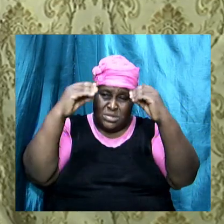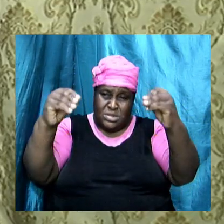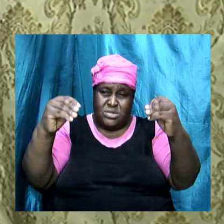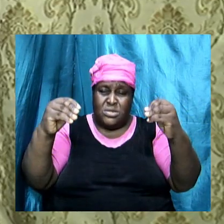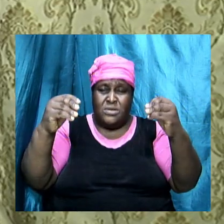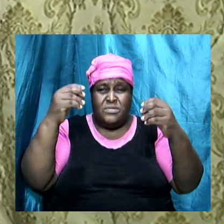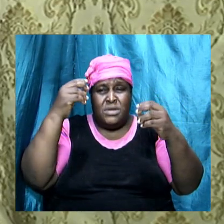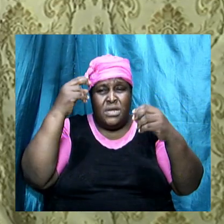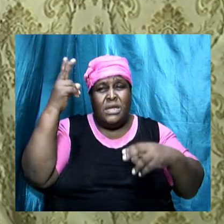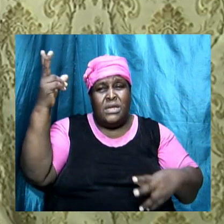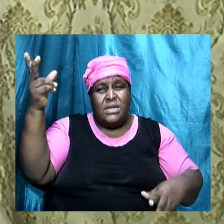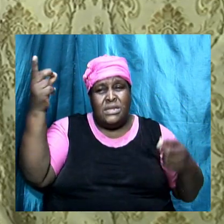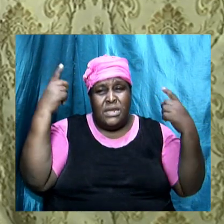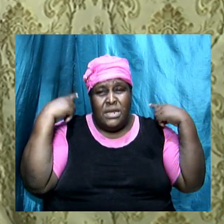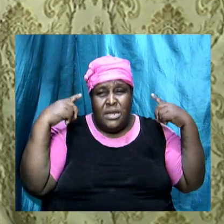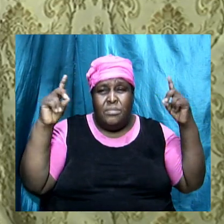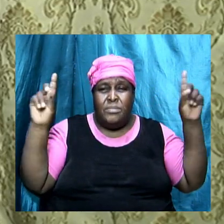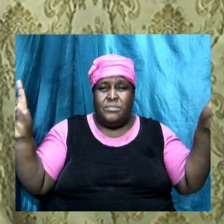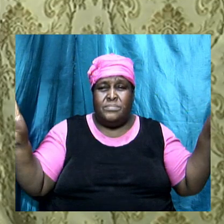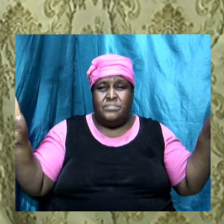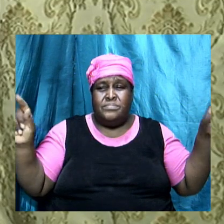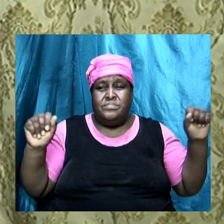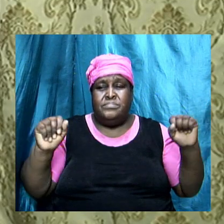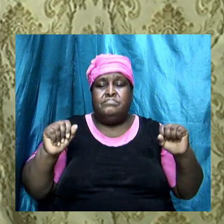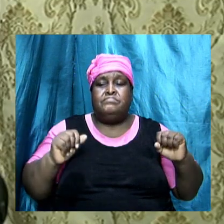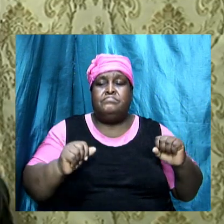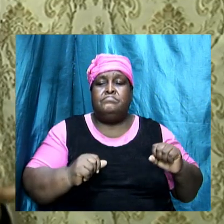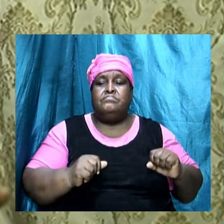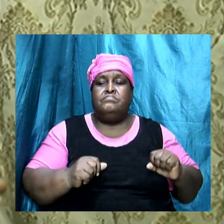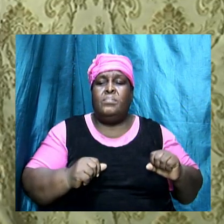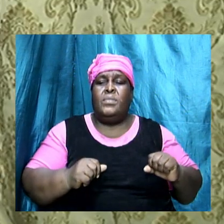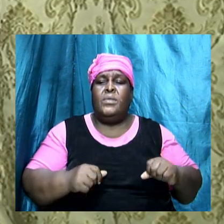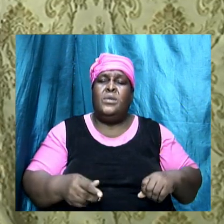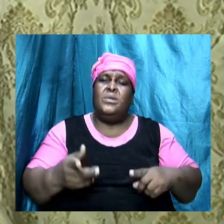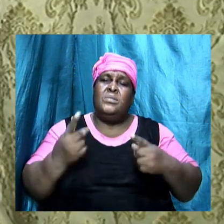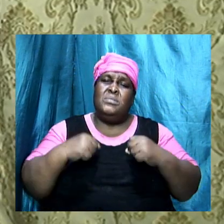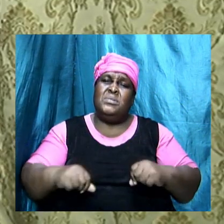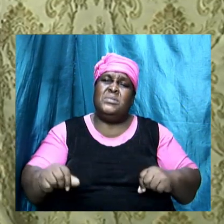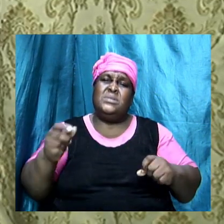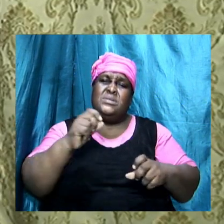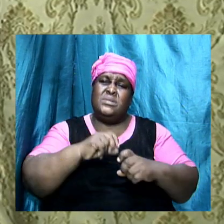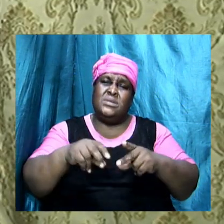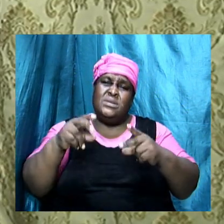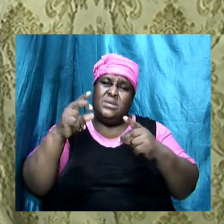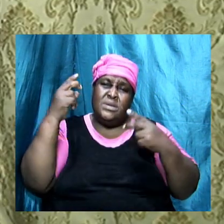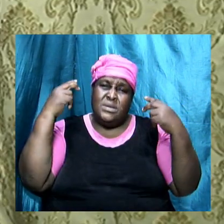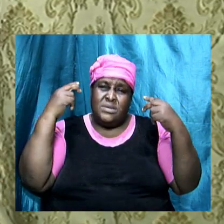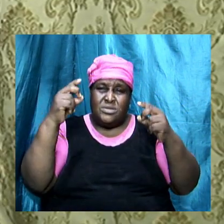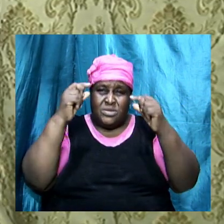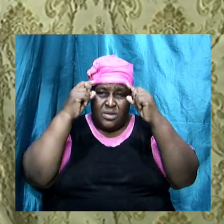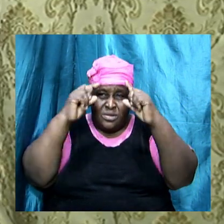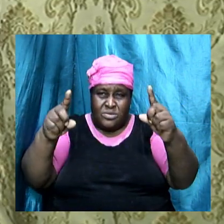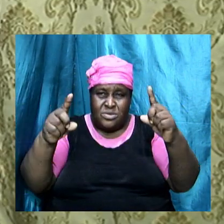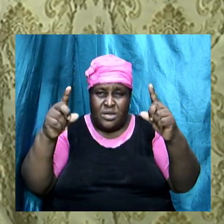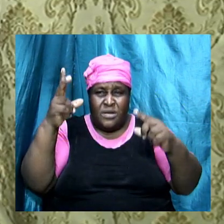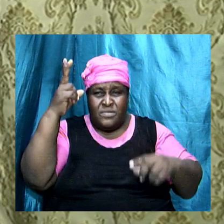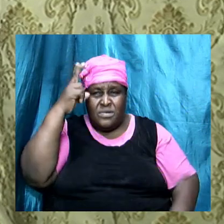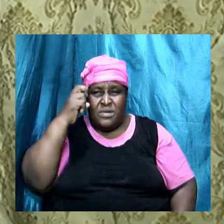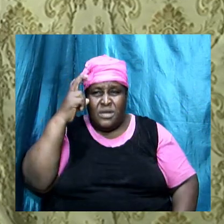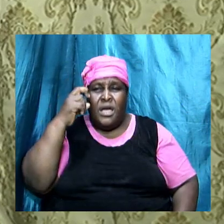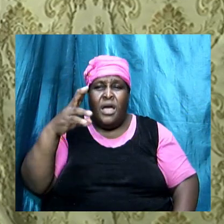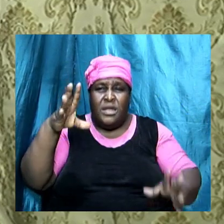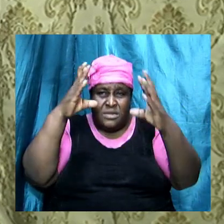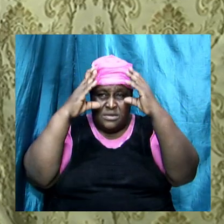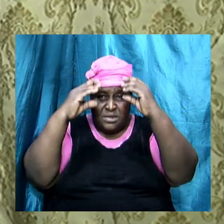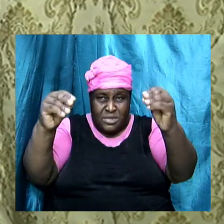demons, when it comes to the seducing spirit, the doctrine of devils and the teachings that comes